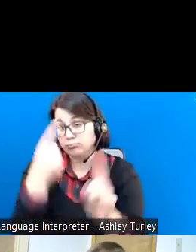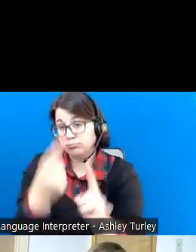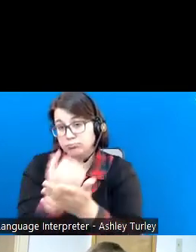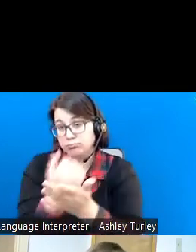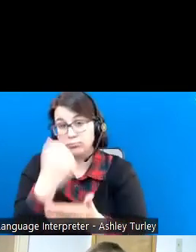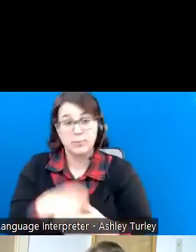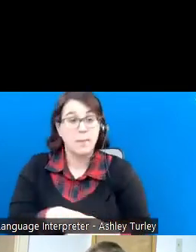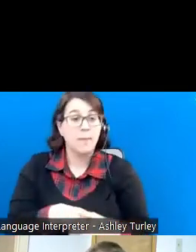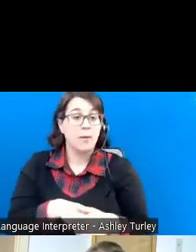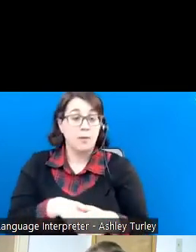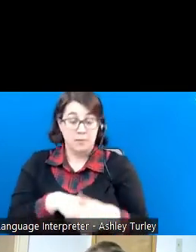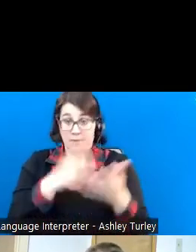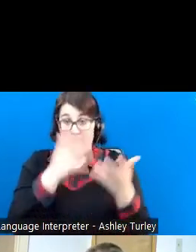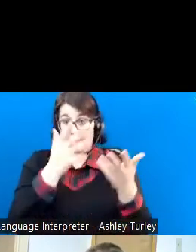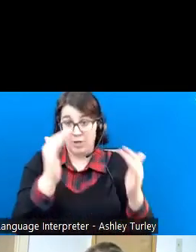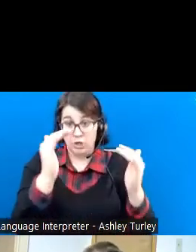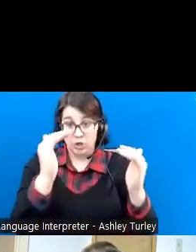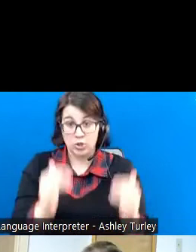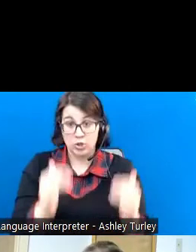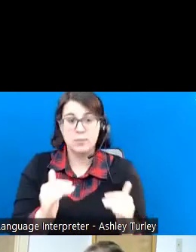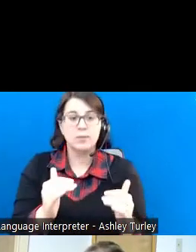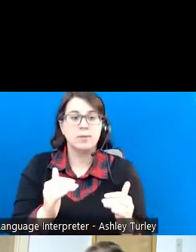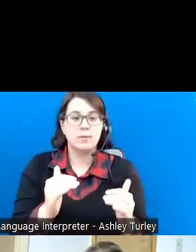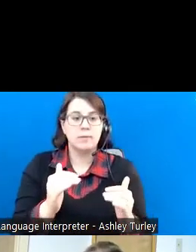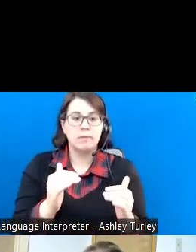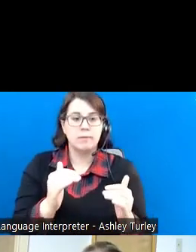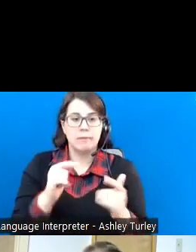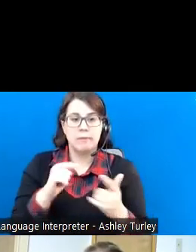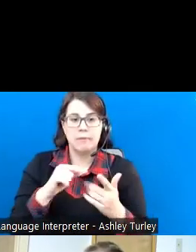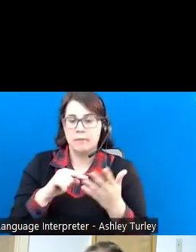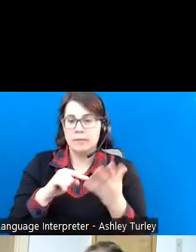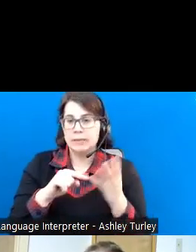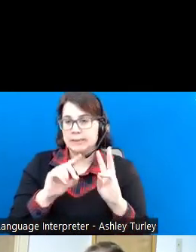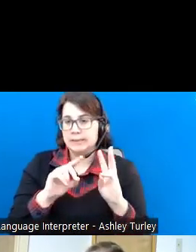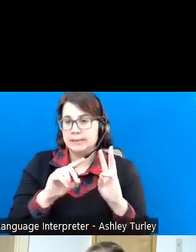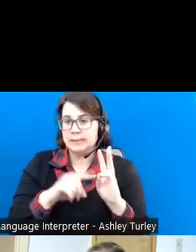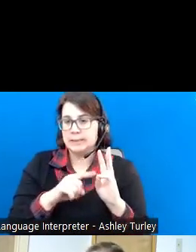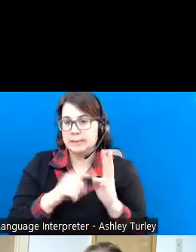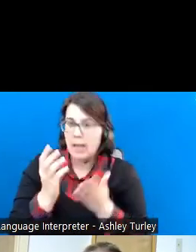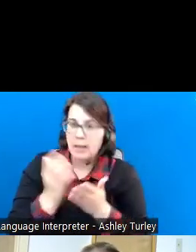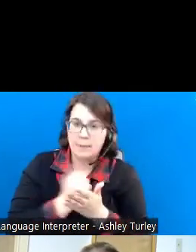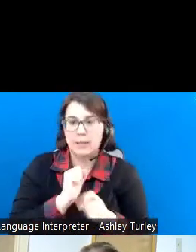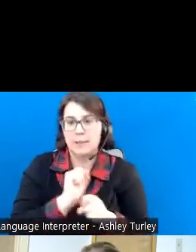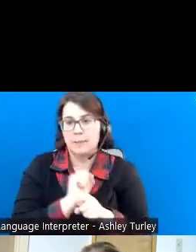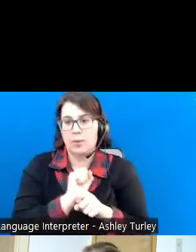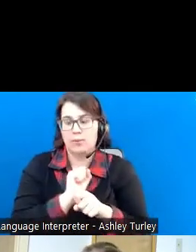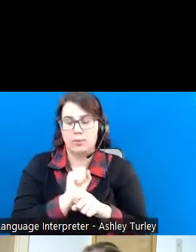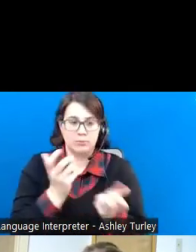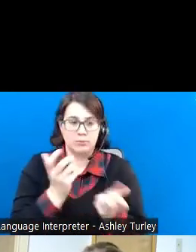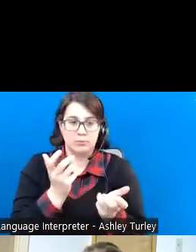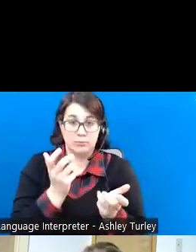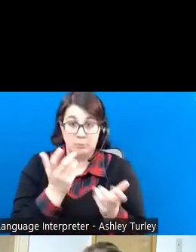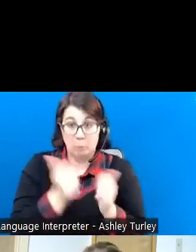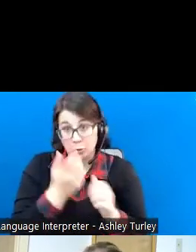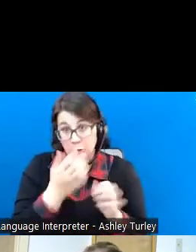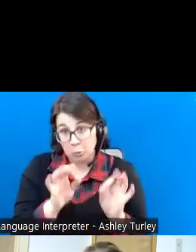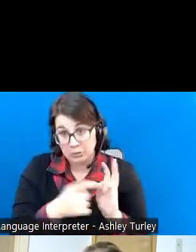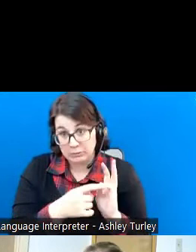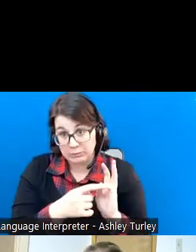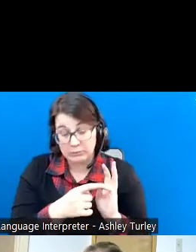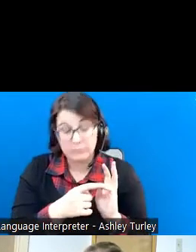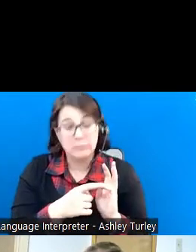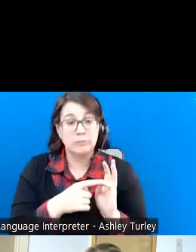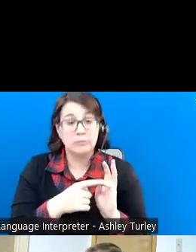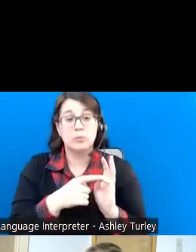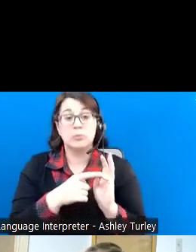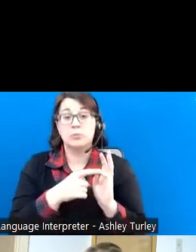is done, then we move to the, you know, obtaining the employment piece, most important piece of the process. And after that's done, you know, we consider